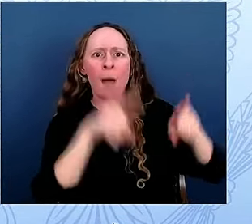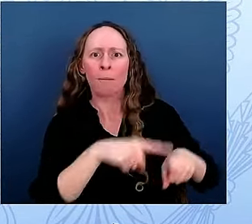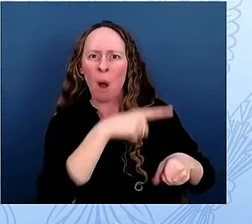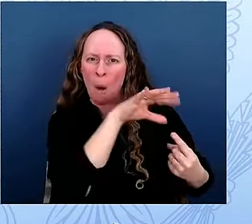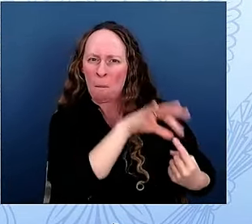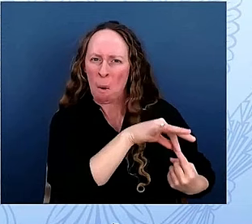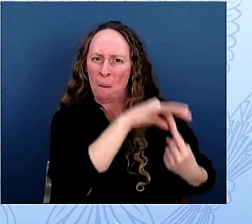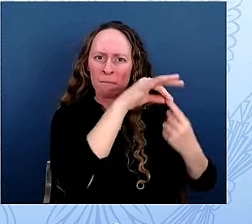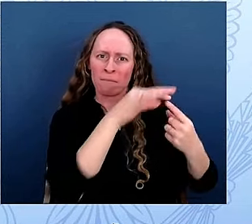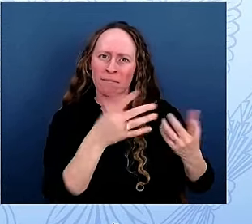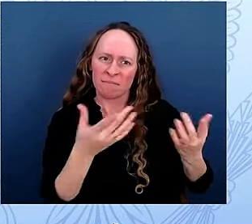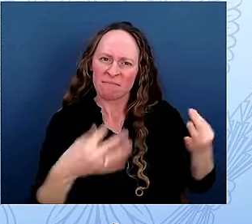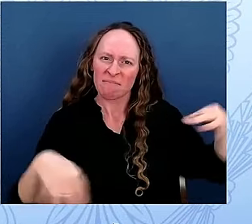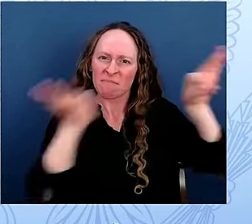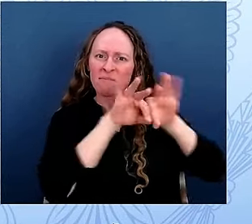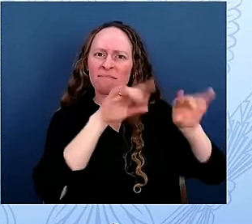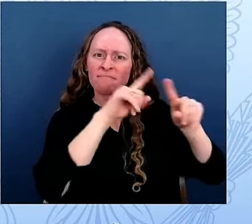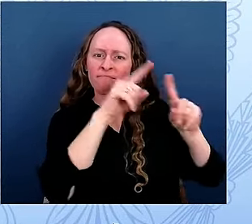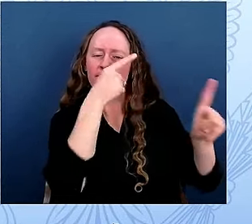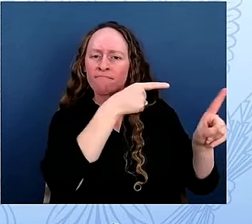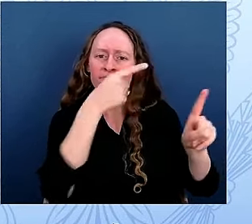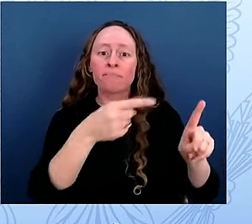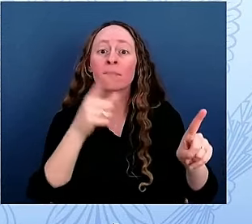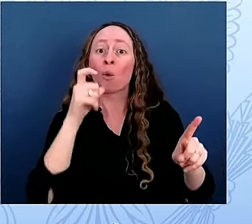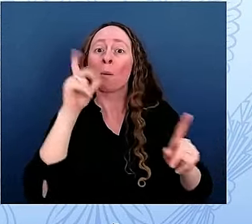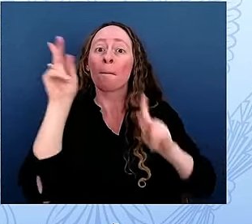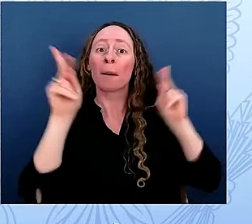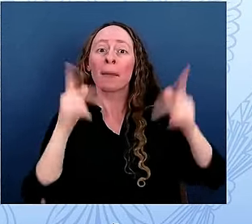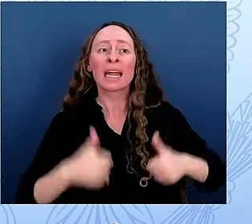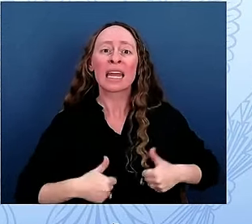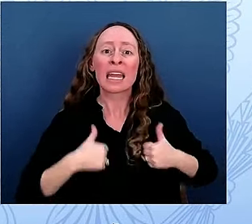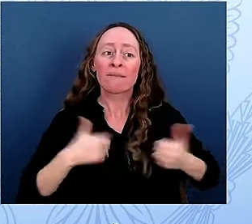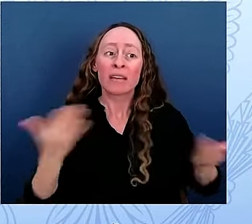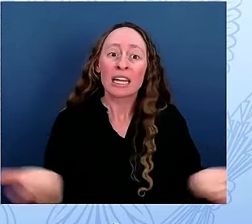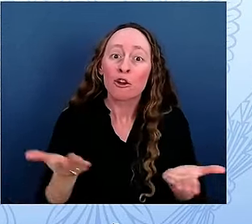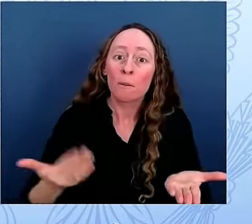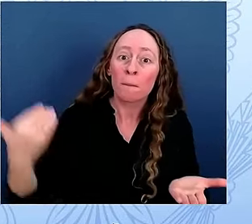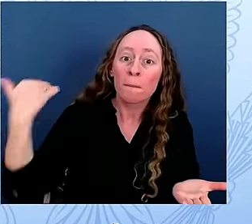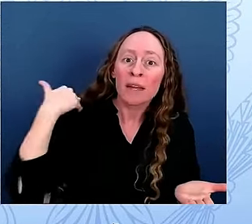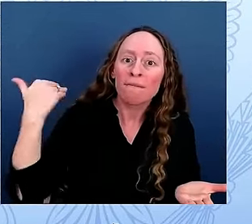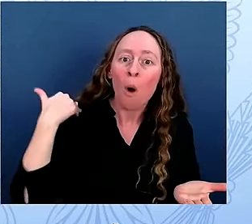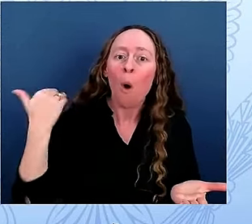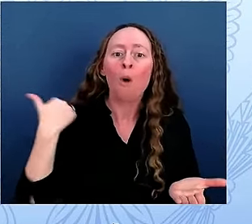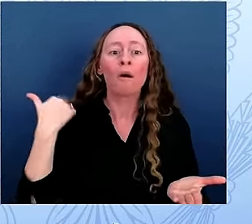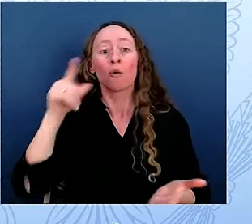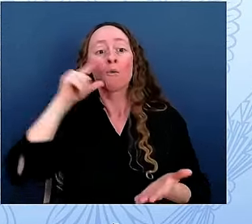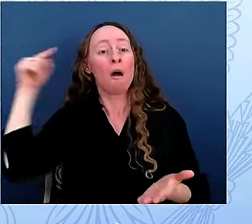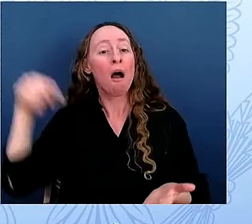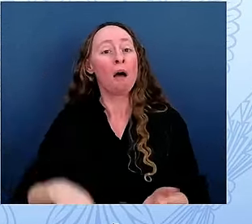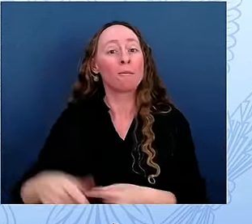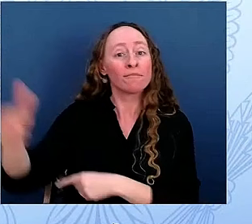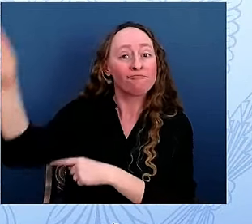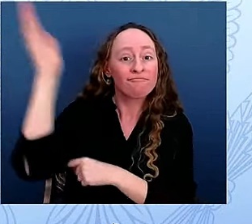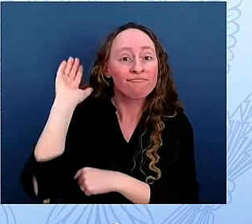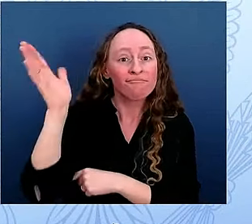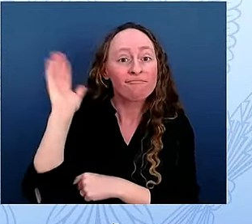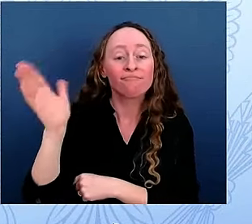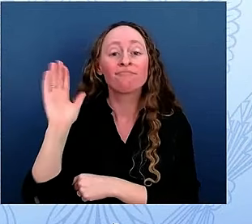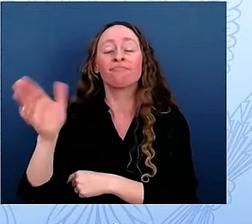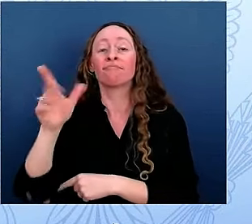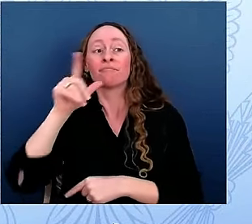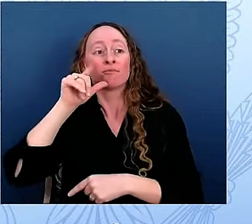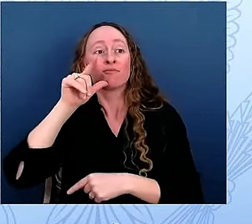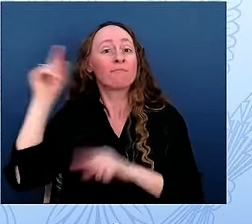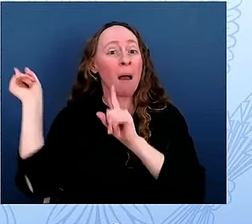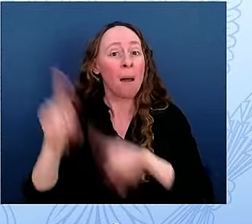gathered here, met here, talked here, performed here, as well as those who have preserved this house for the